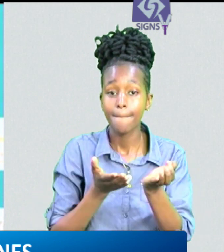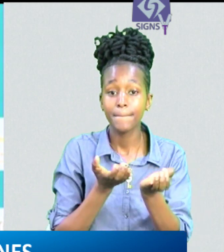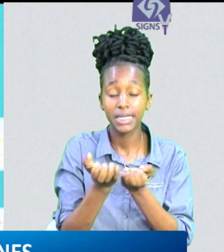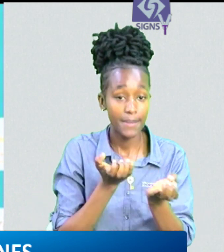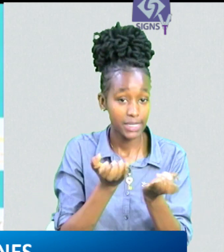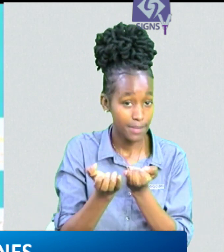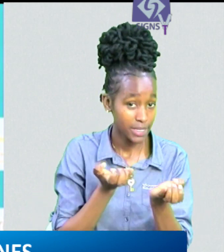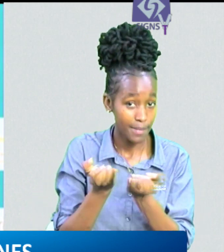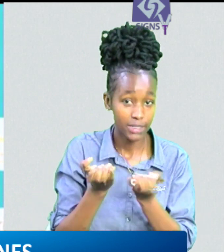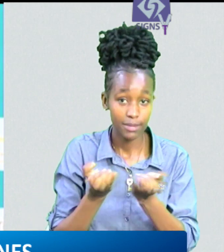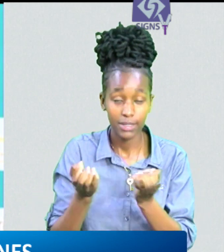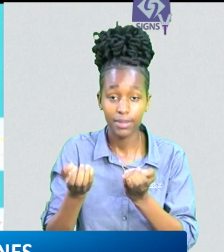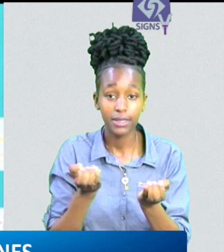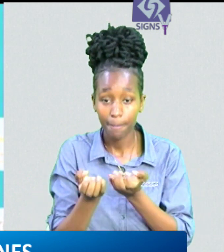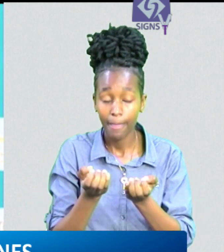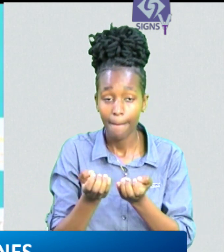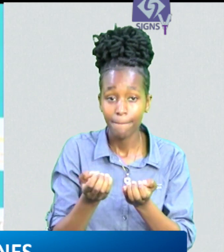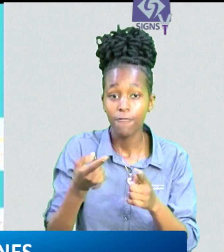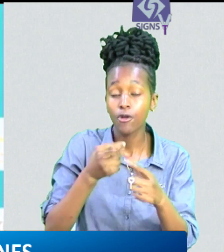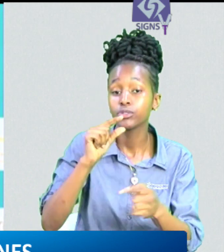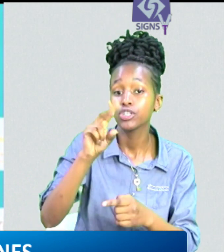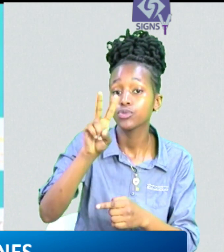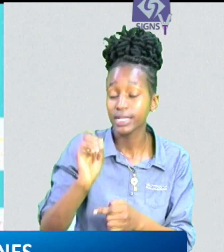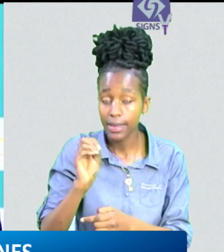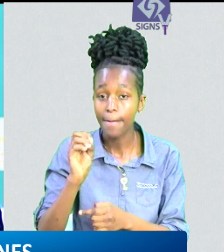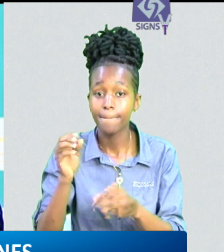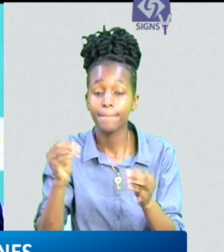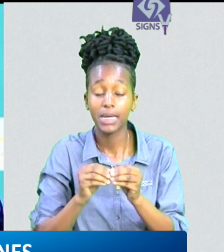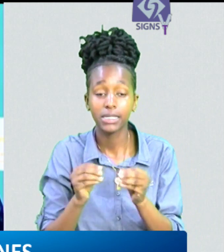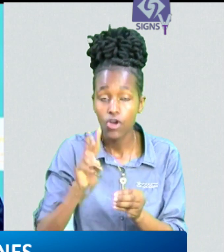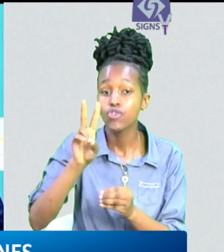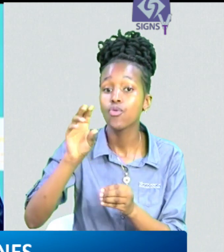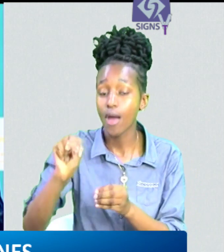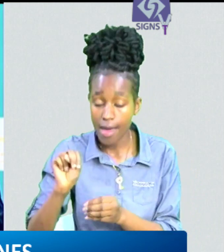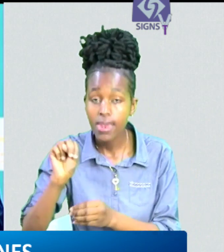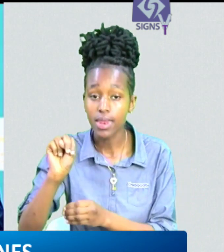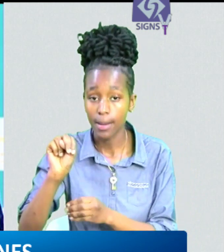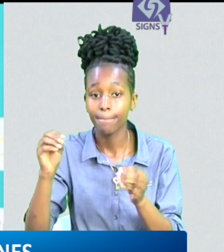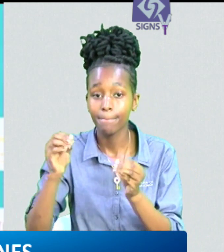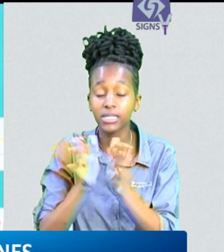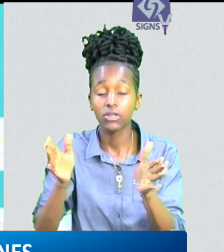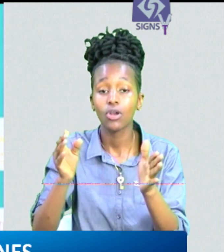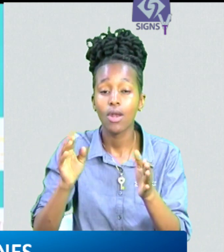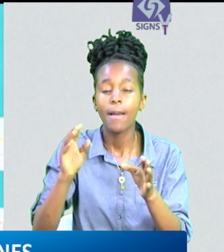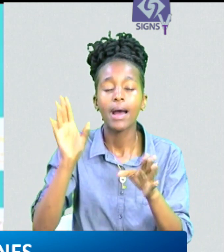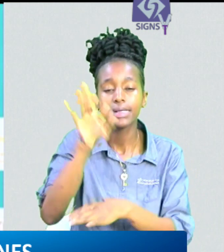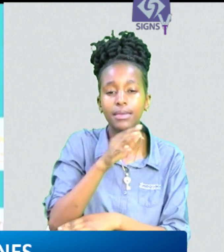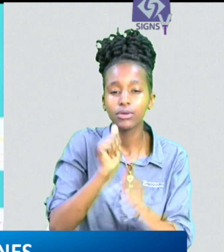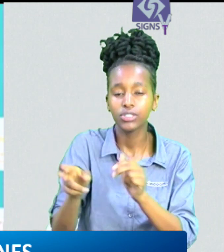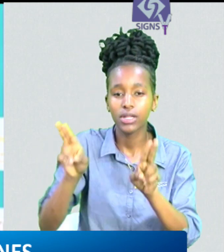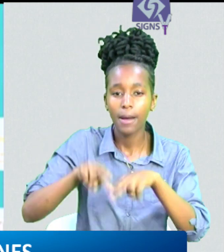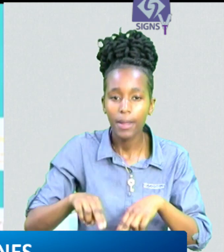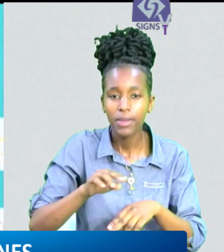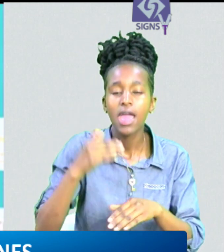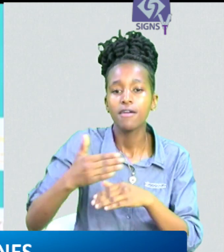calendar from the g20 meeting the united nations general assembly in a fortnight the